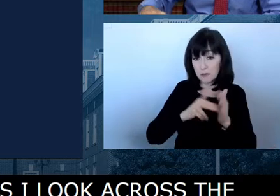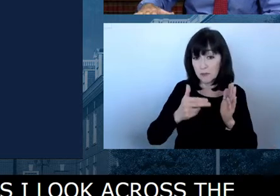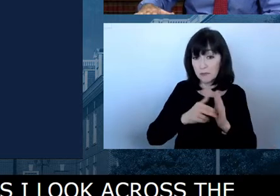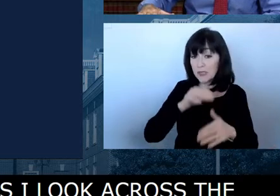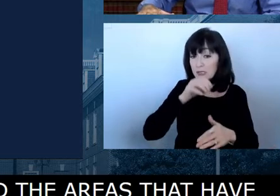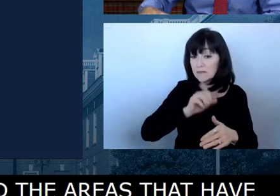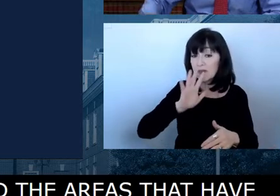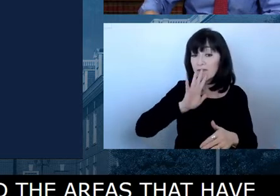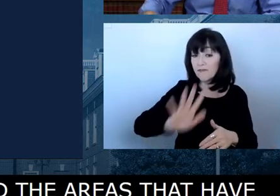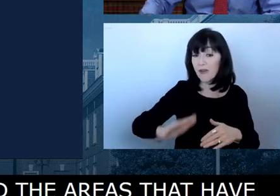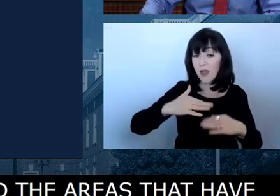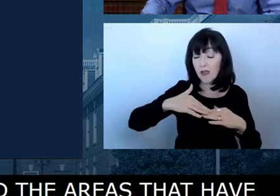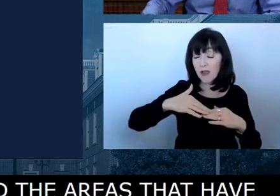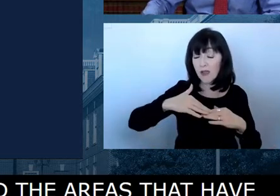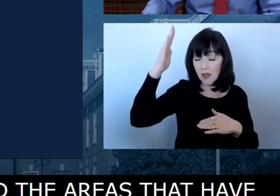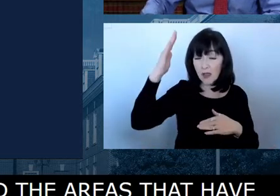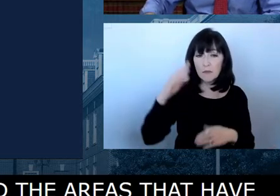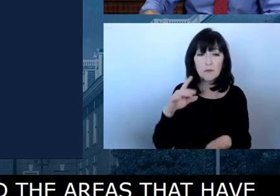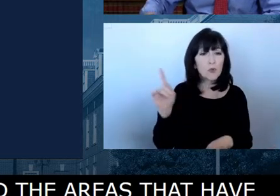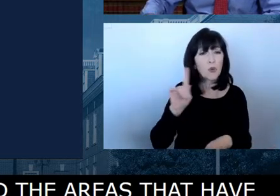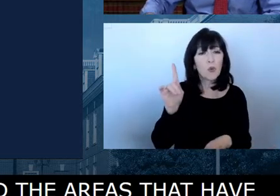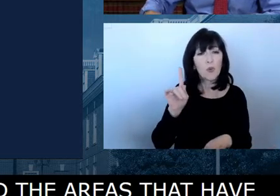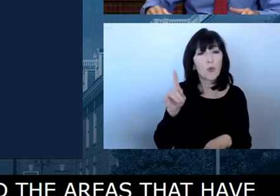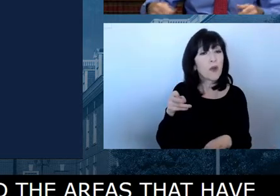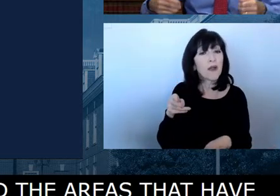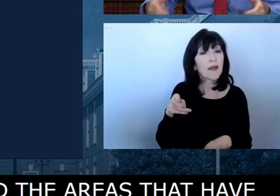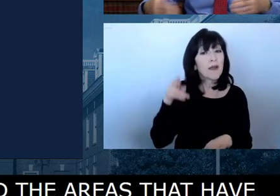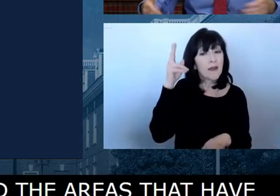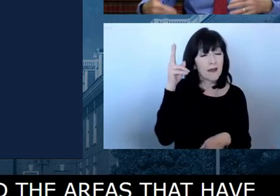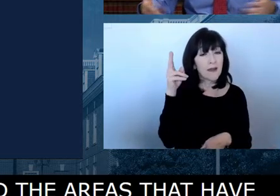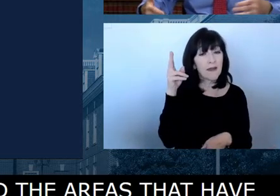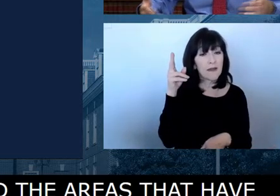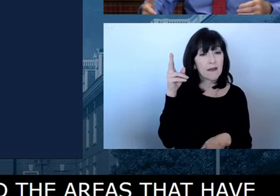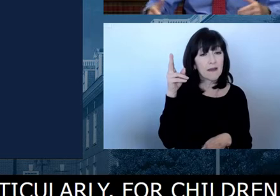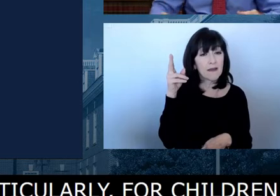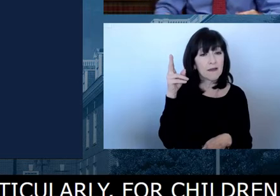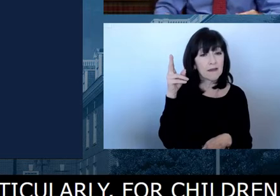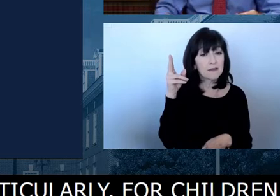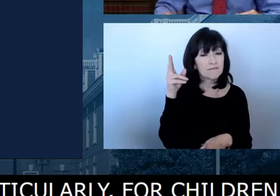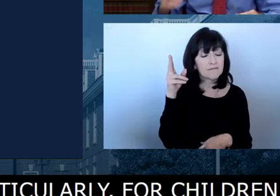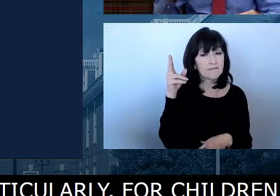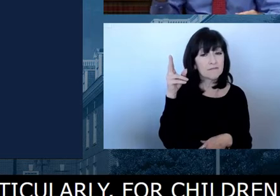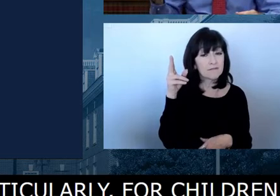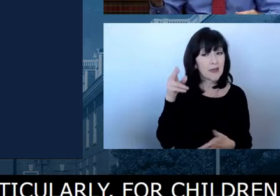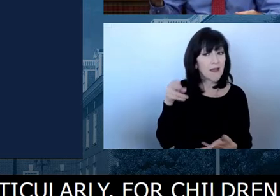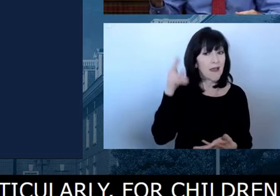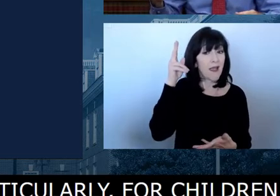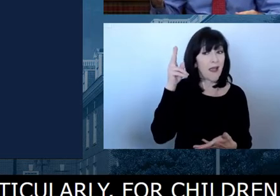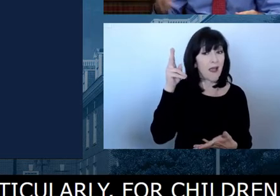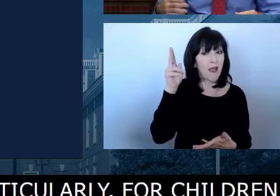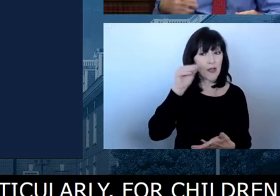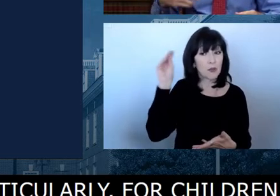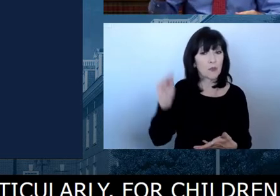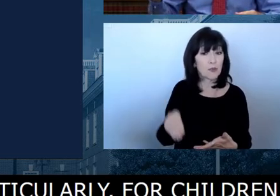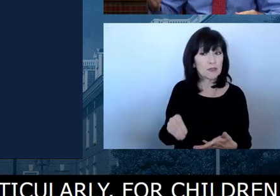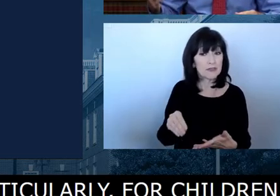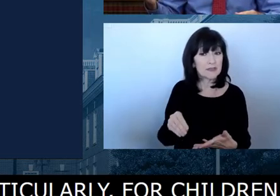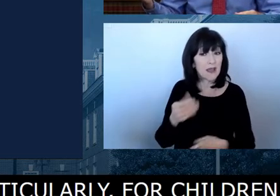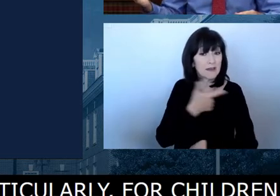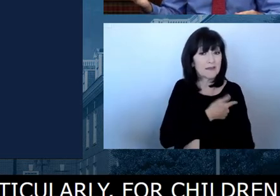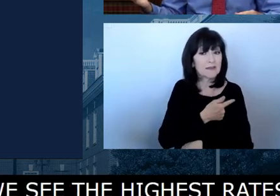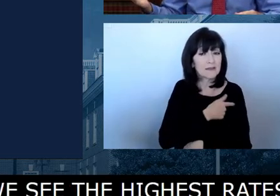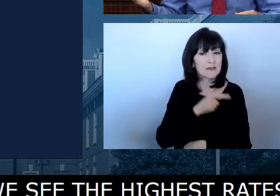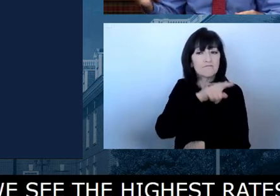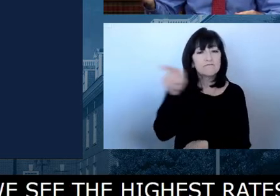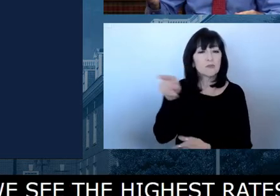find the highest rates are in areas where their schools are really actively involved. We saw that ourselves with our